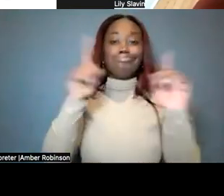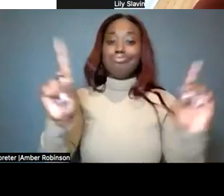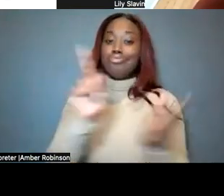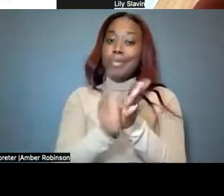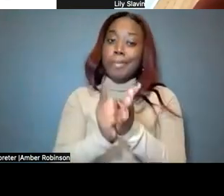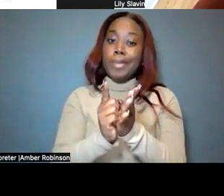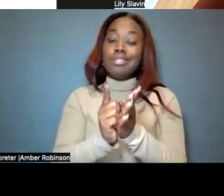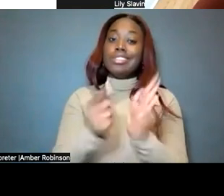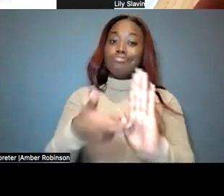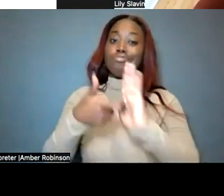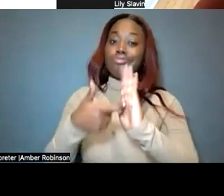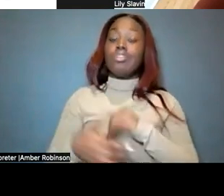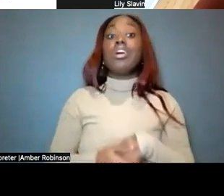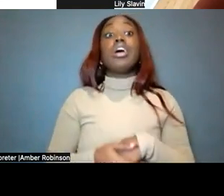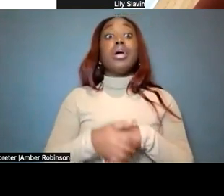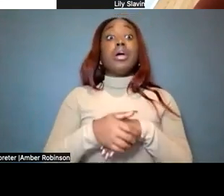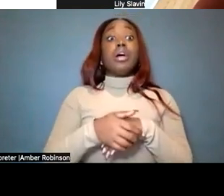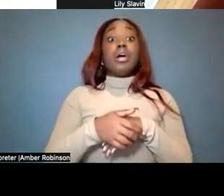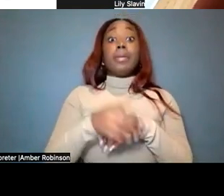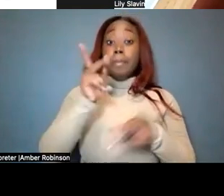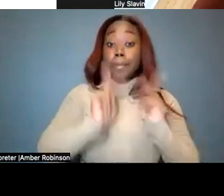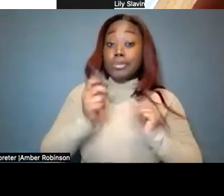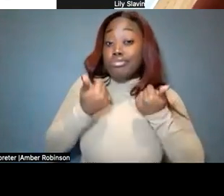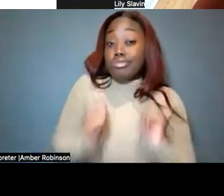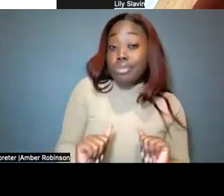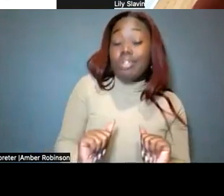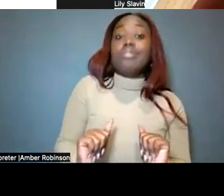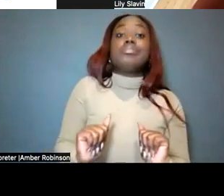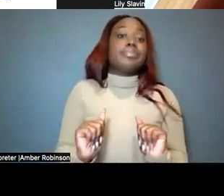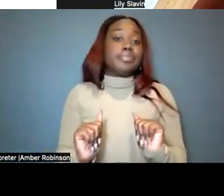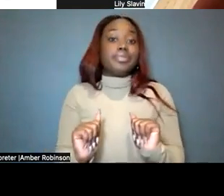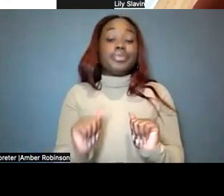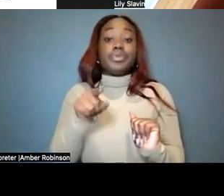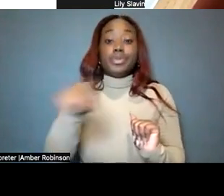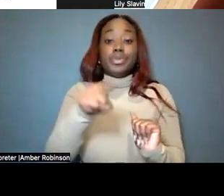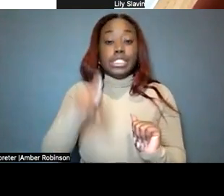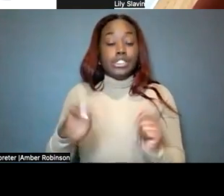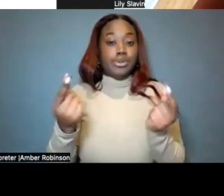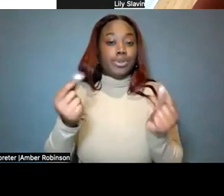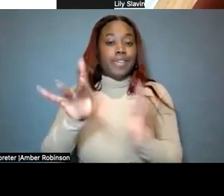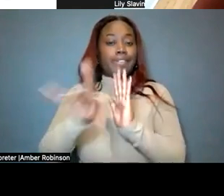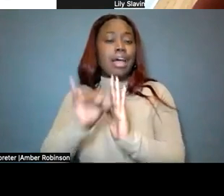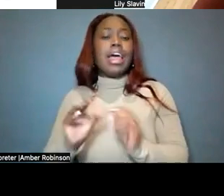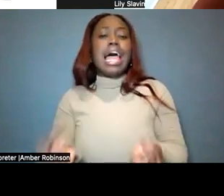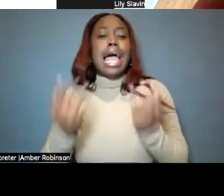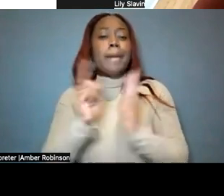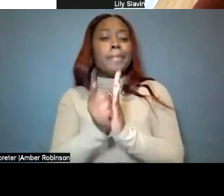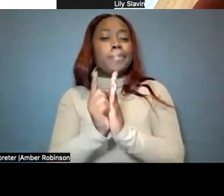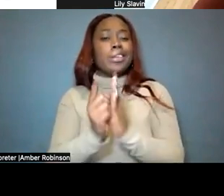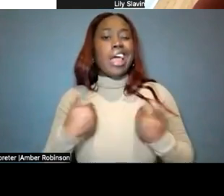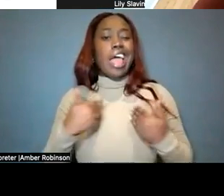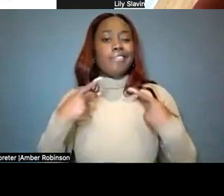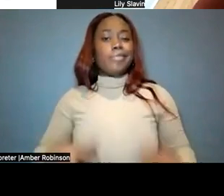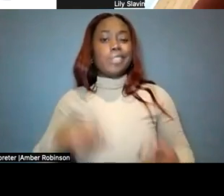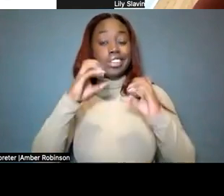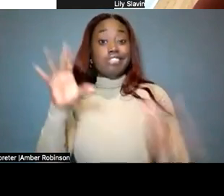is. I mean, people are trying. And so what you need to do is find out how many minutes they have a physical education